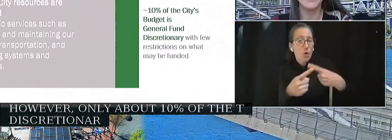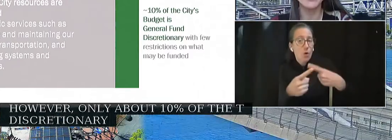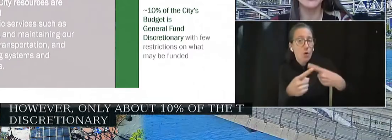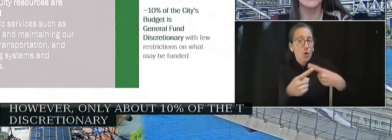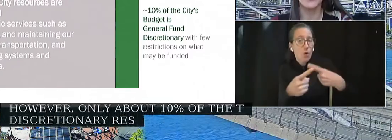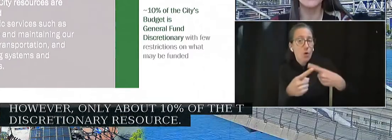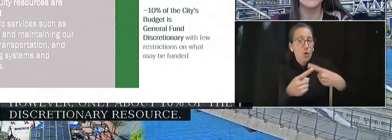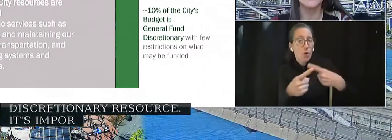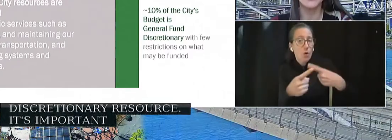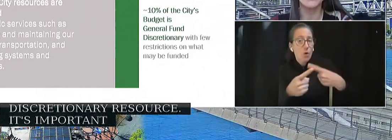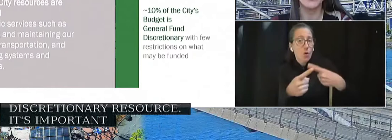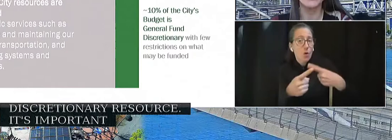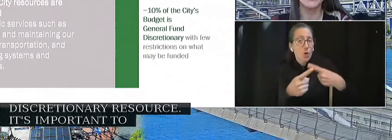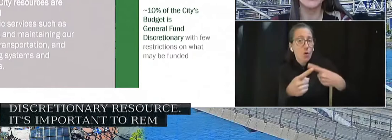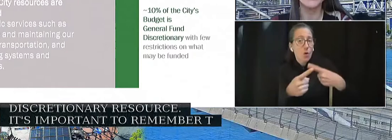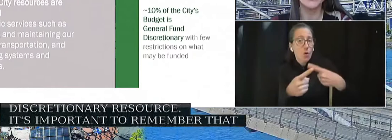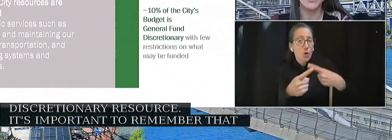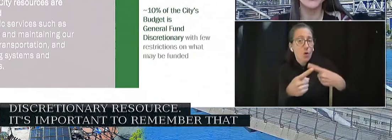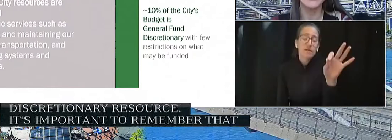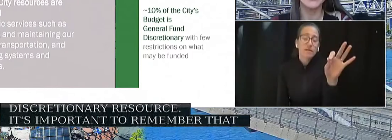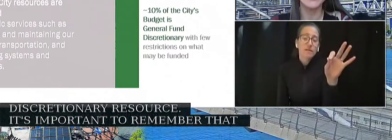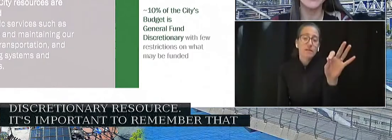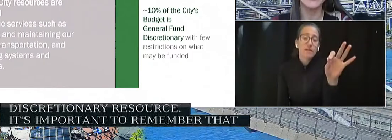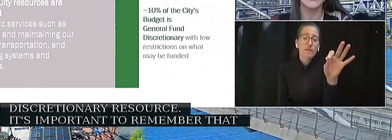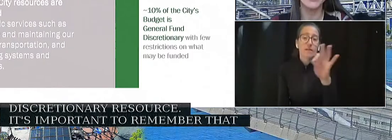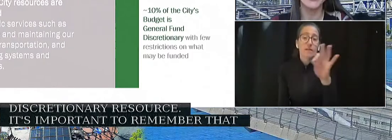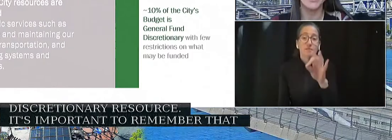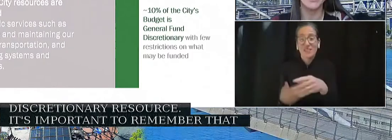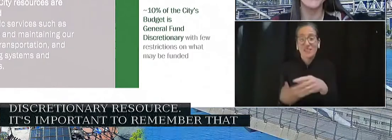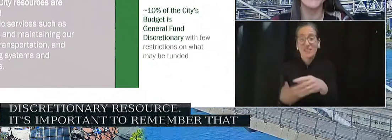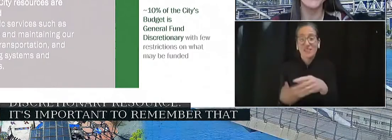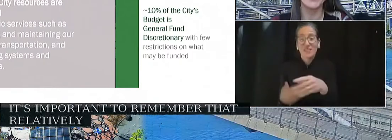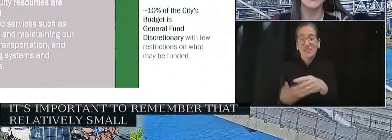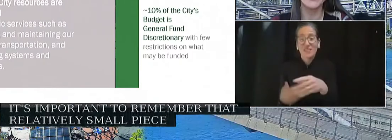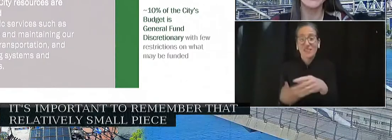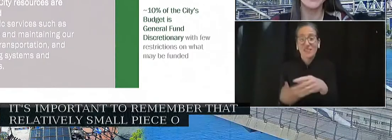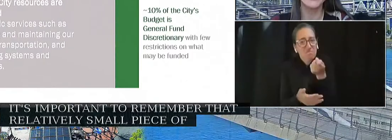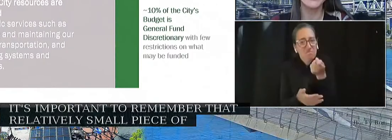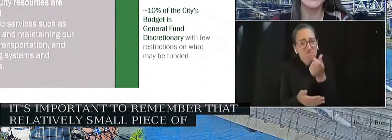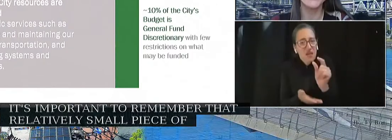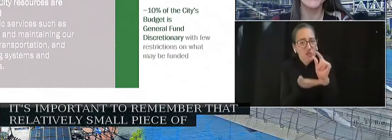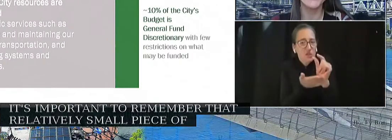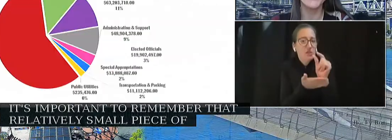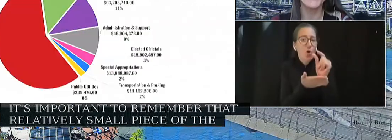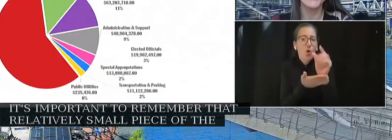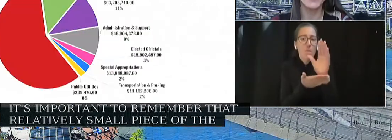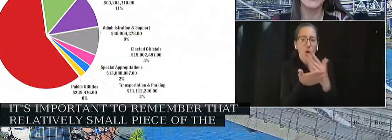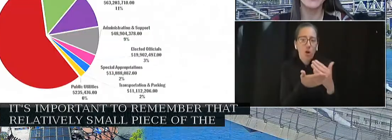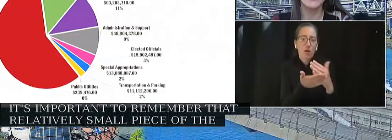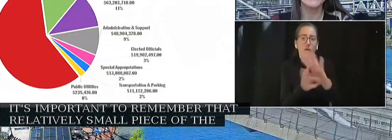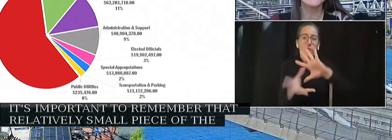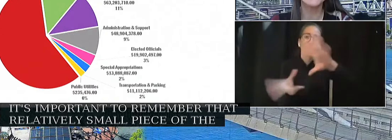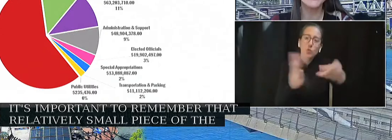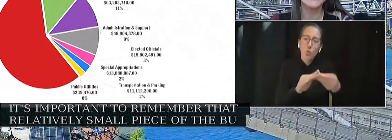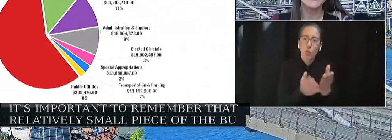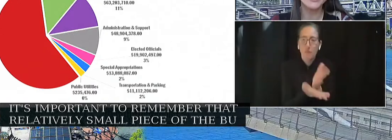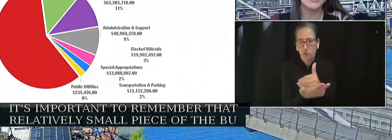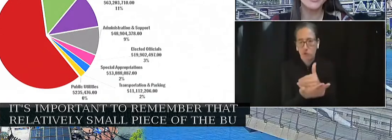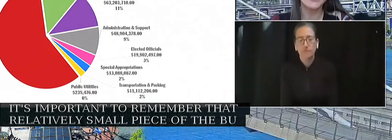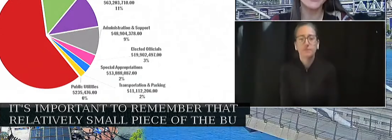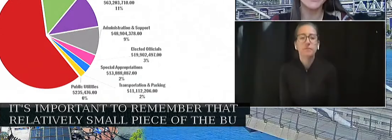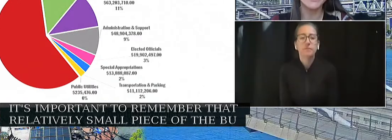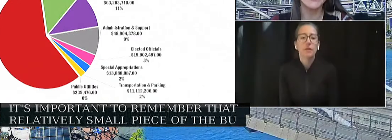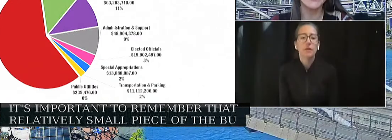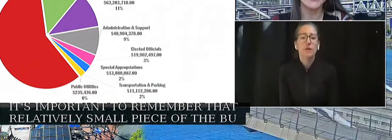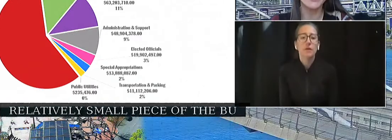discretionary allocations, we are only talking about a relatively small piece of the city's budget pie. Next slide, please. So when you look at